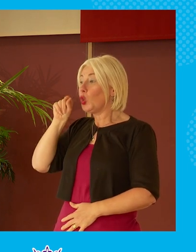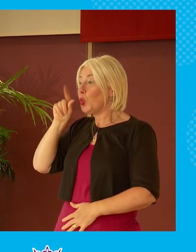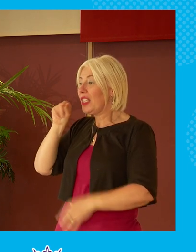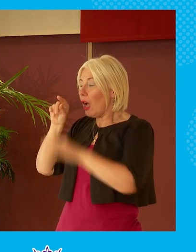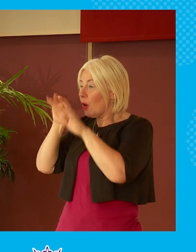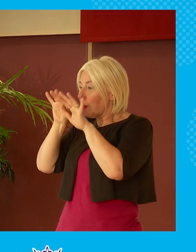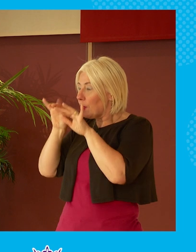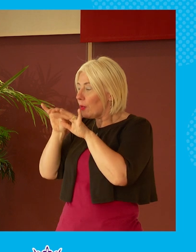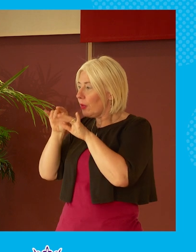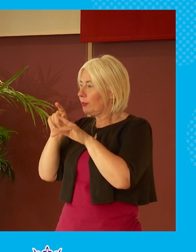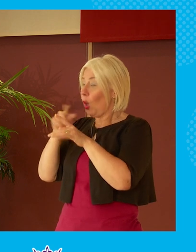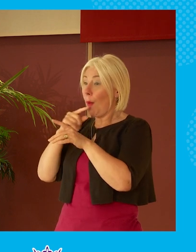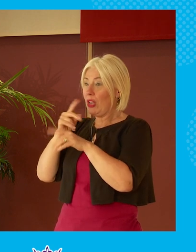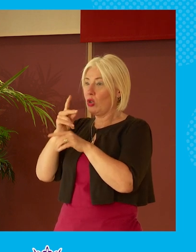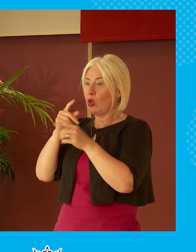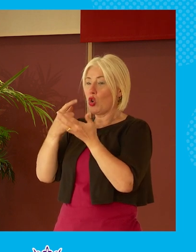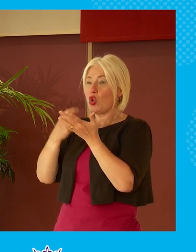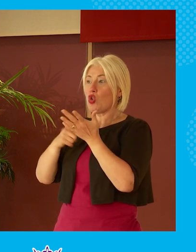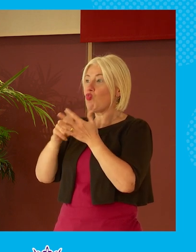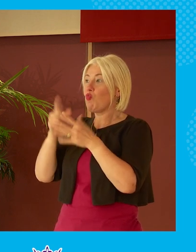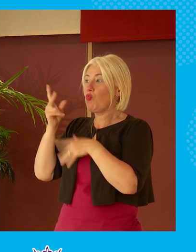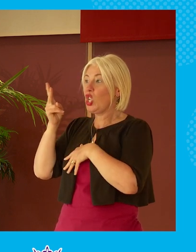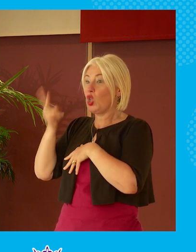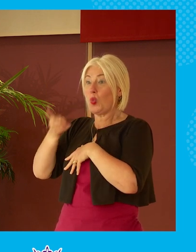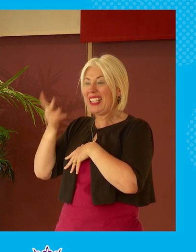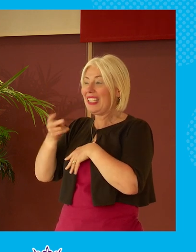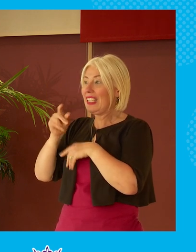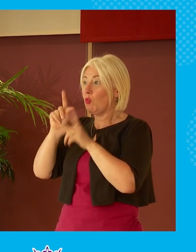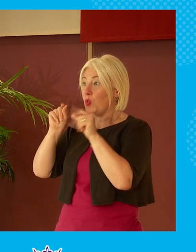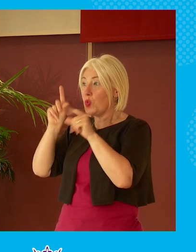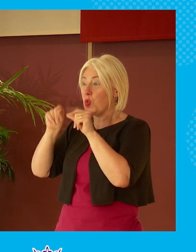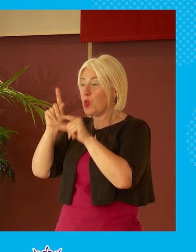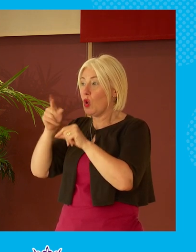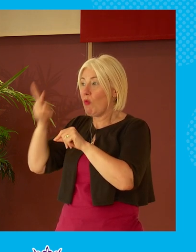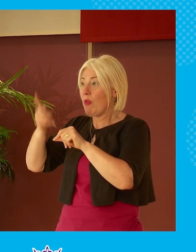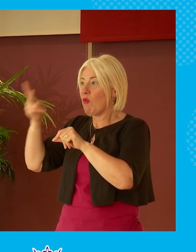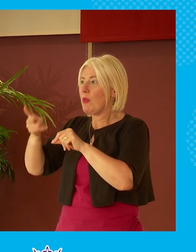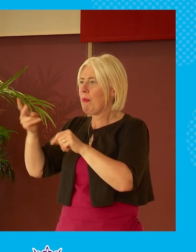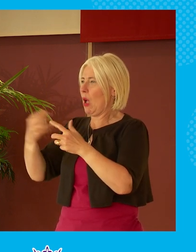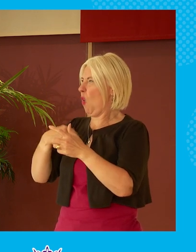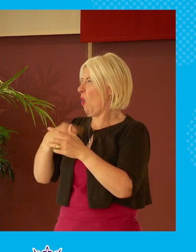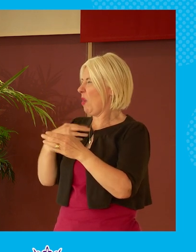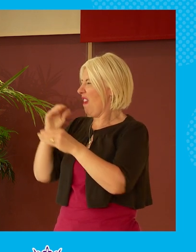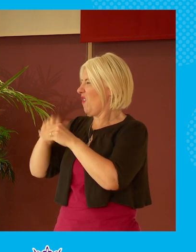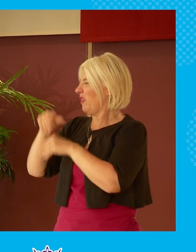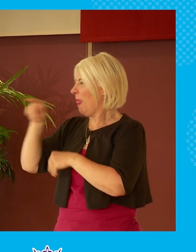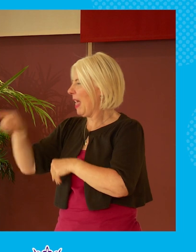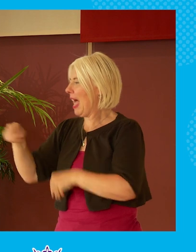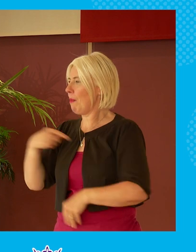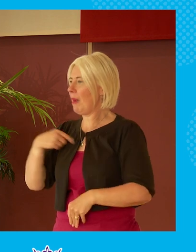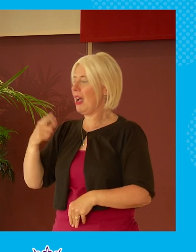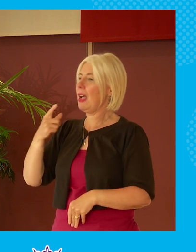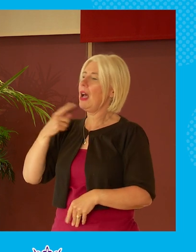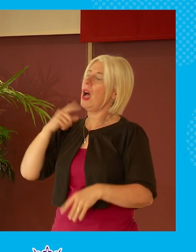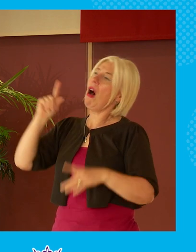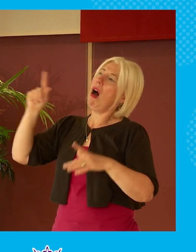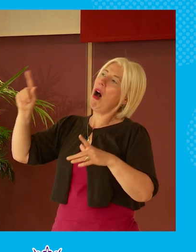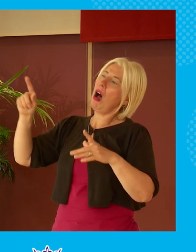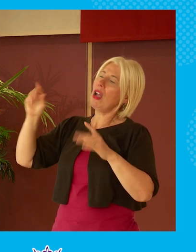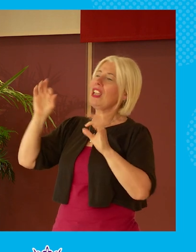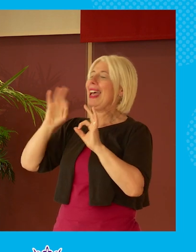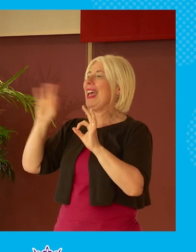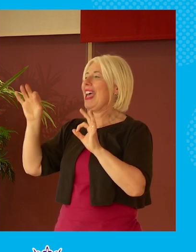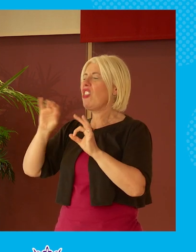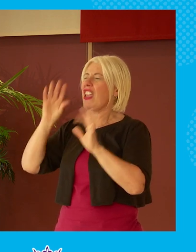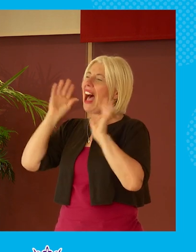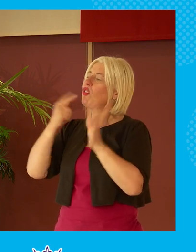at tweets that have hundreds of retweets and you kind of like to get in on that action but the only way to get in on that action is to say something you know ideologically pure and